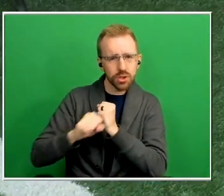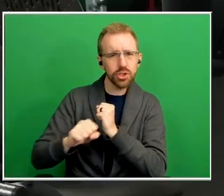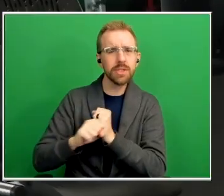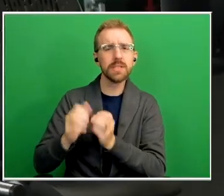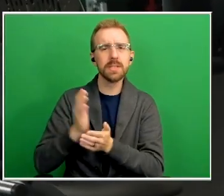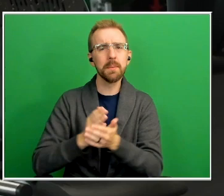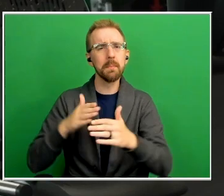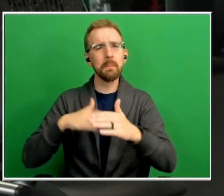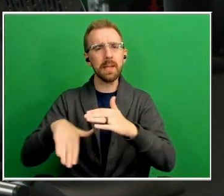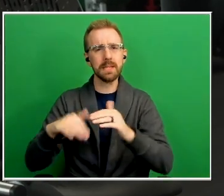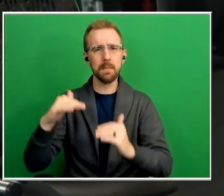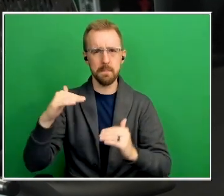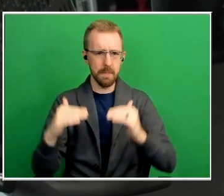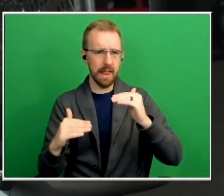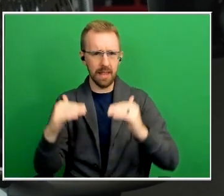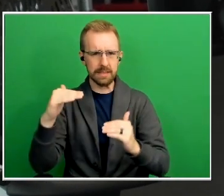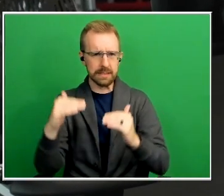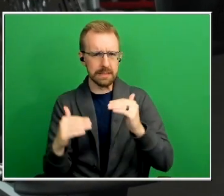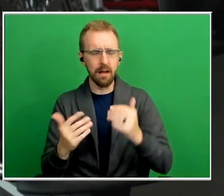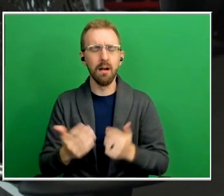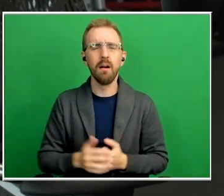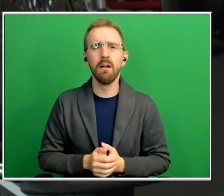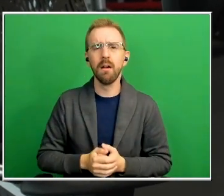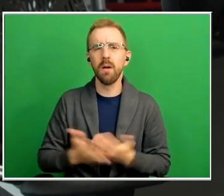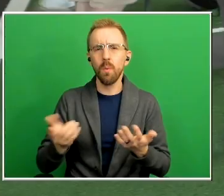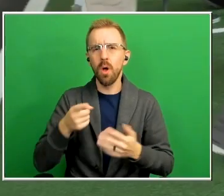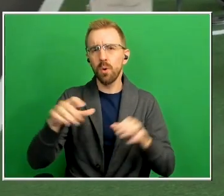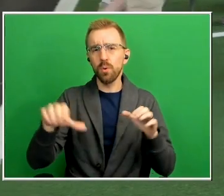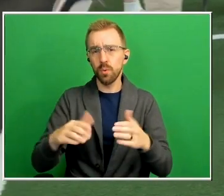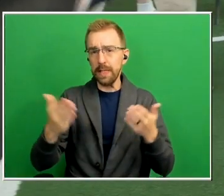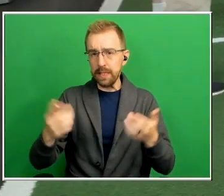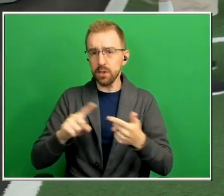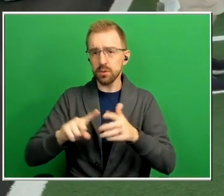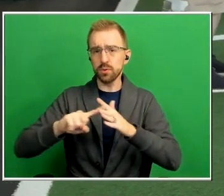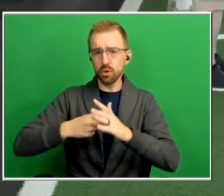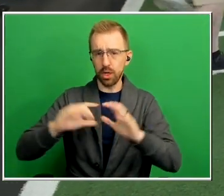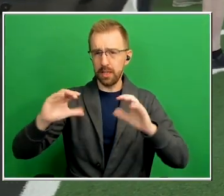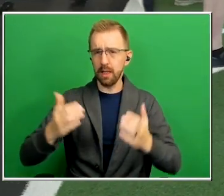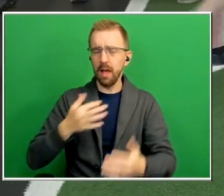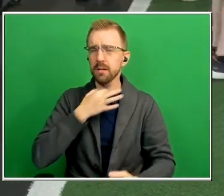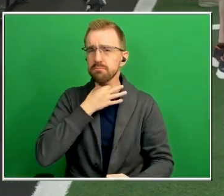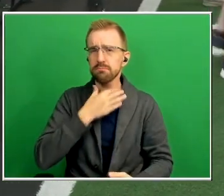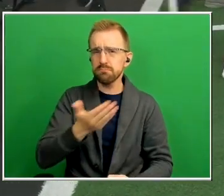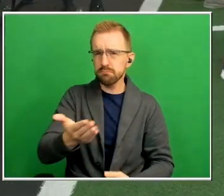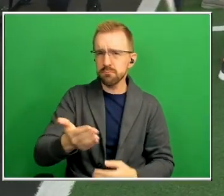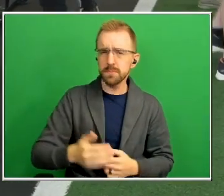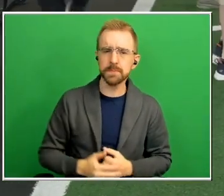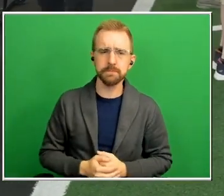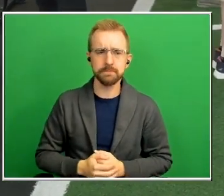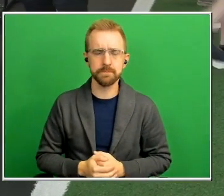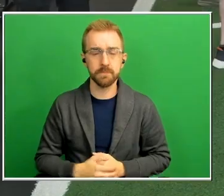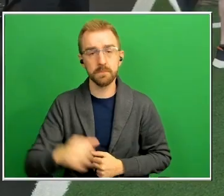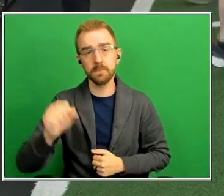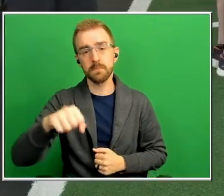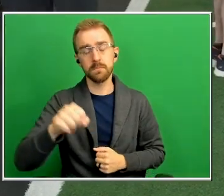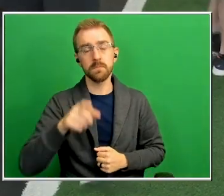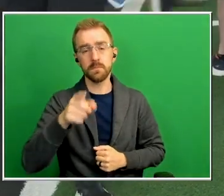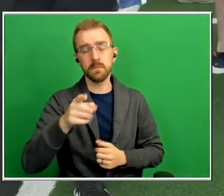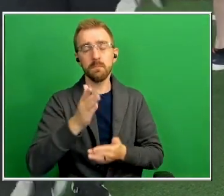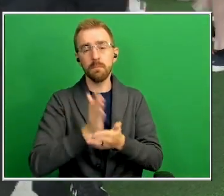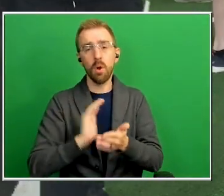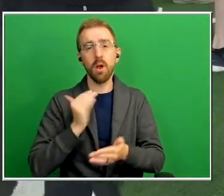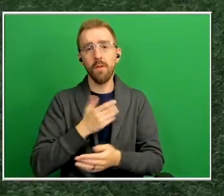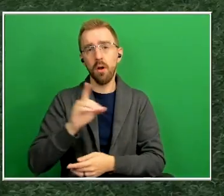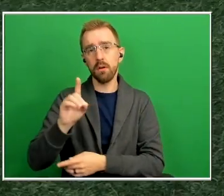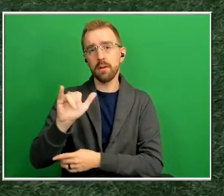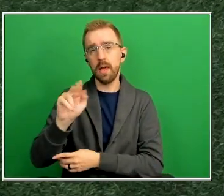work um so what are you doing here to start the class off yeah so right here is part of our dynamic warm-up we're just